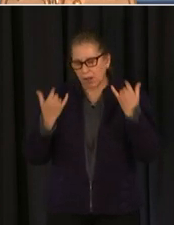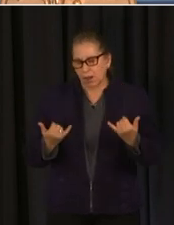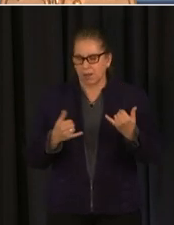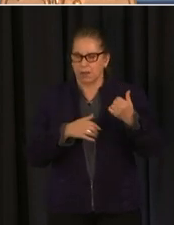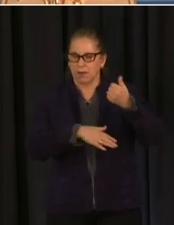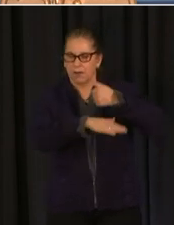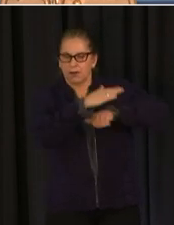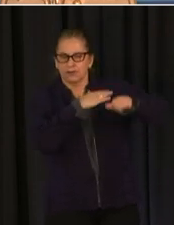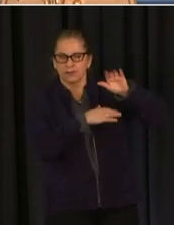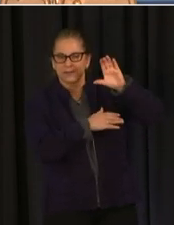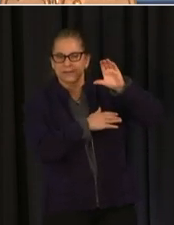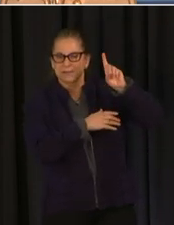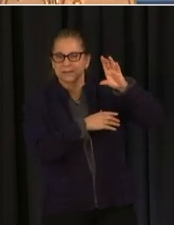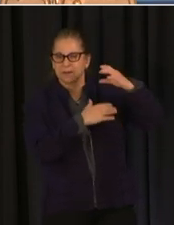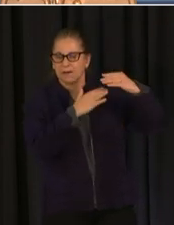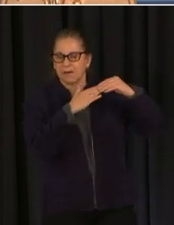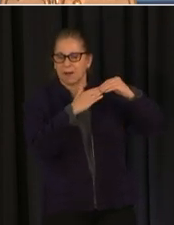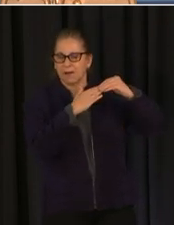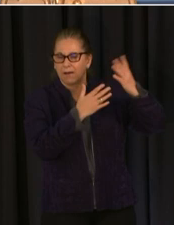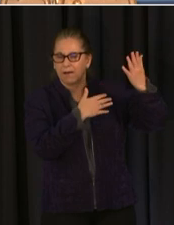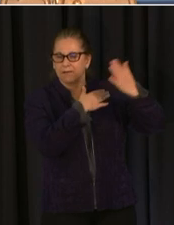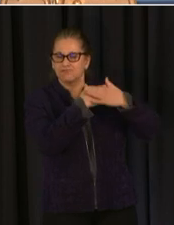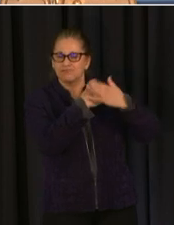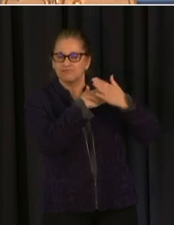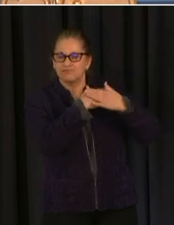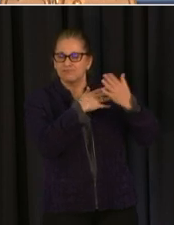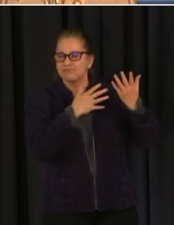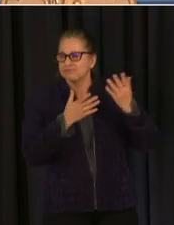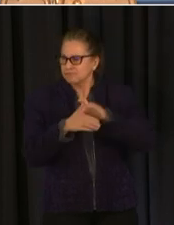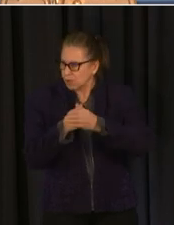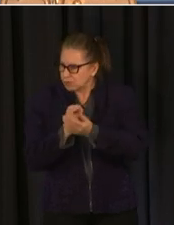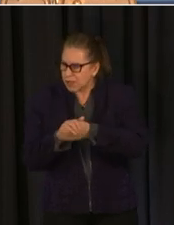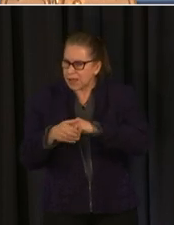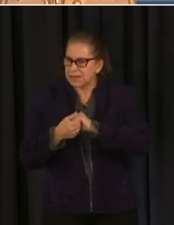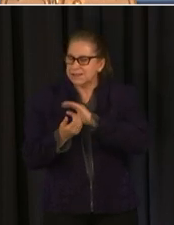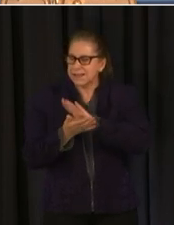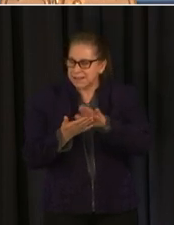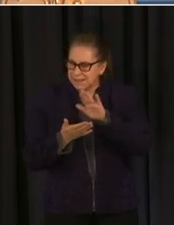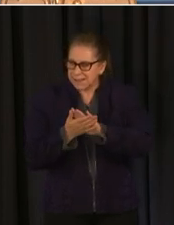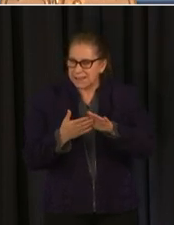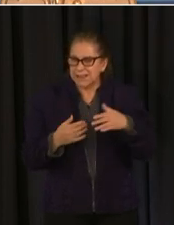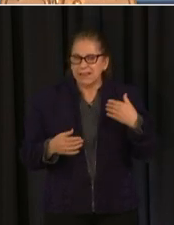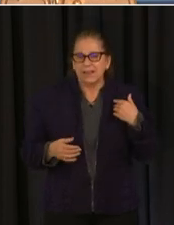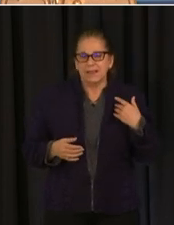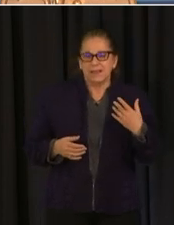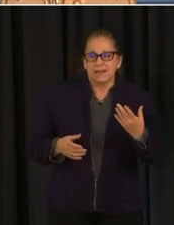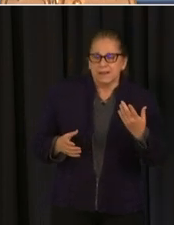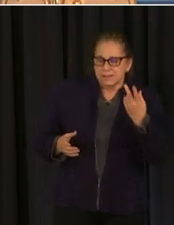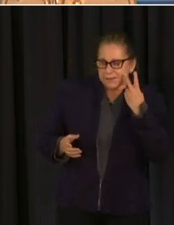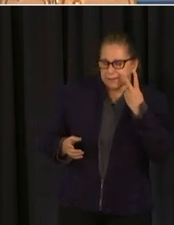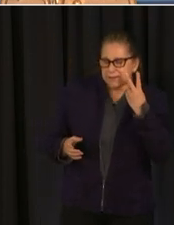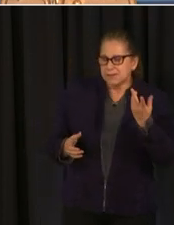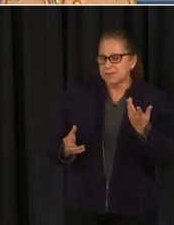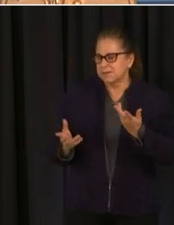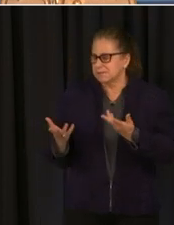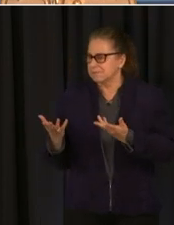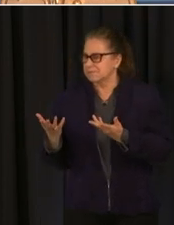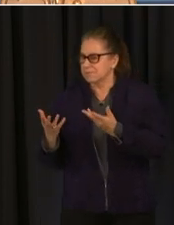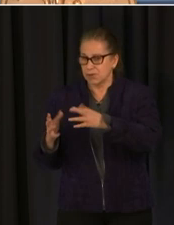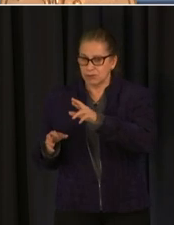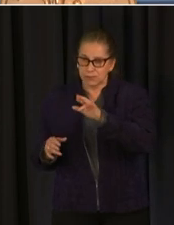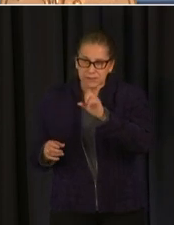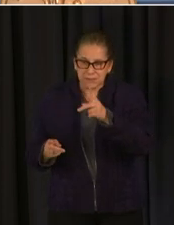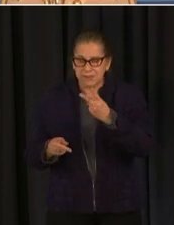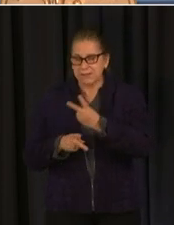hygiene and you need to assess your risk your family's risk in choosing your activities wisely